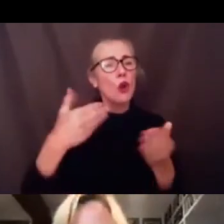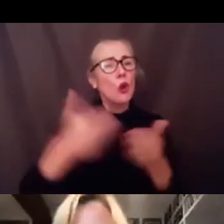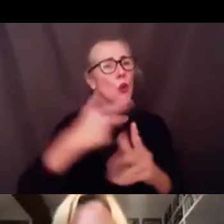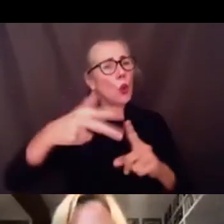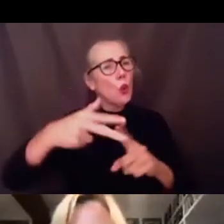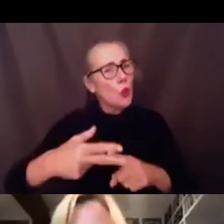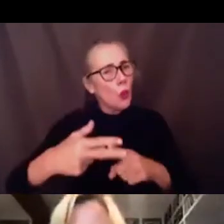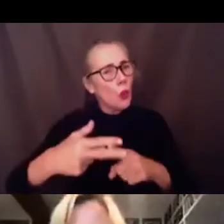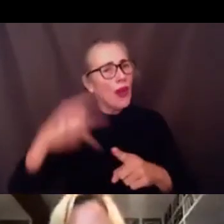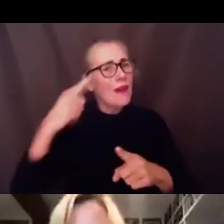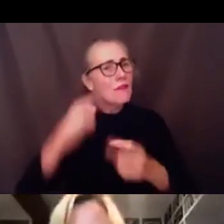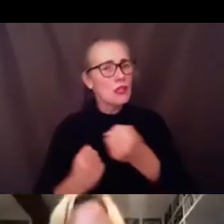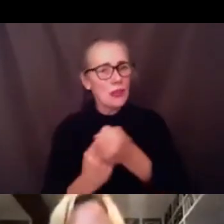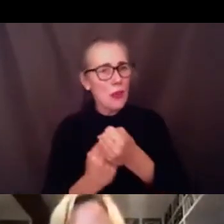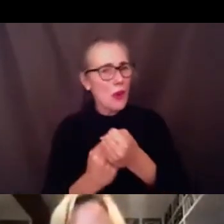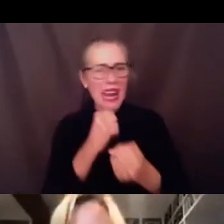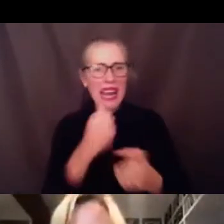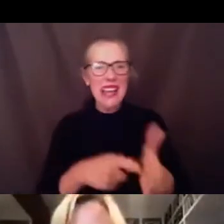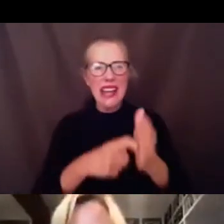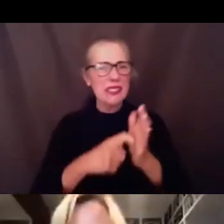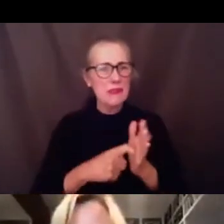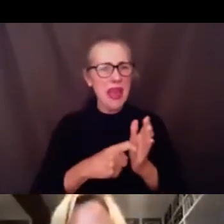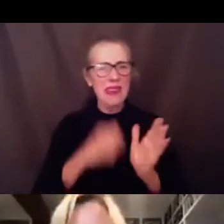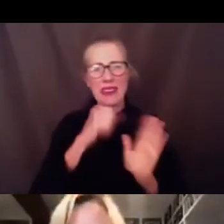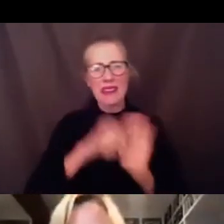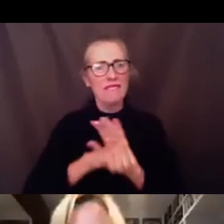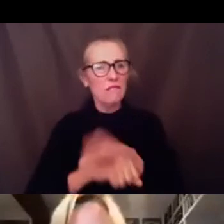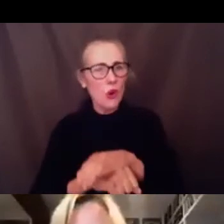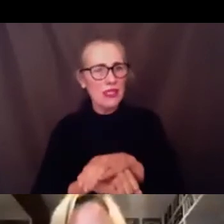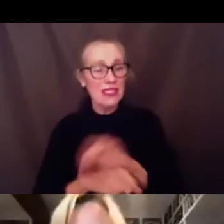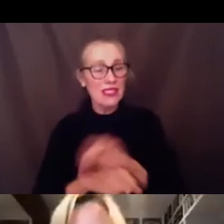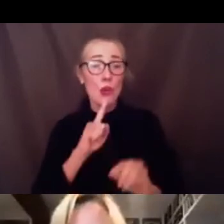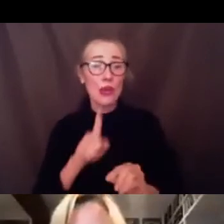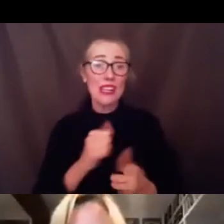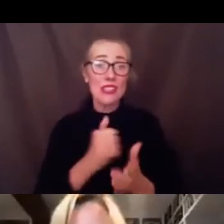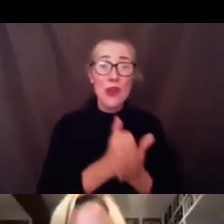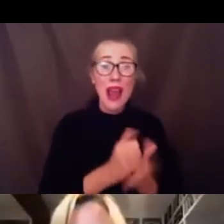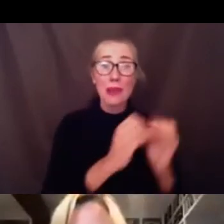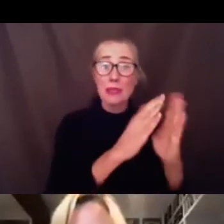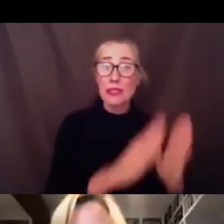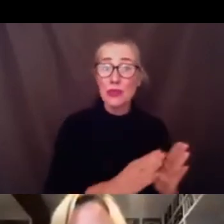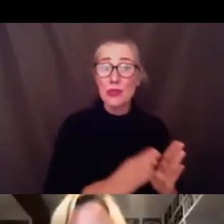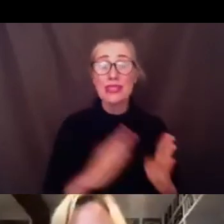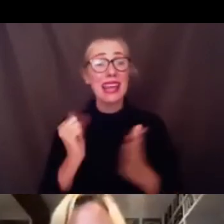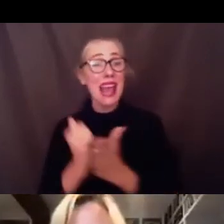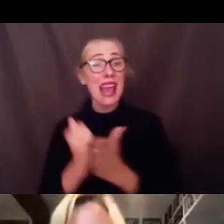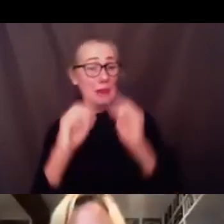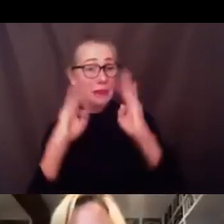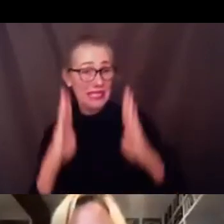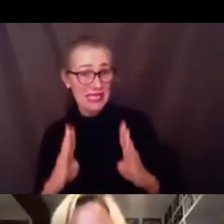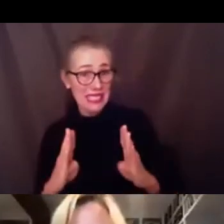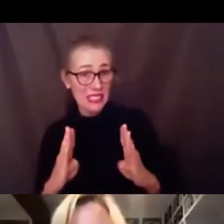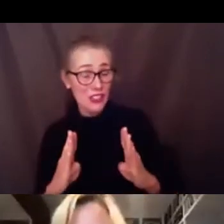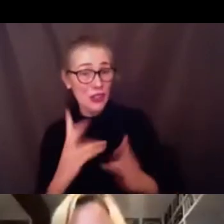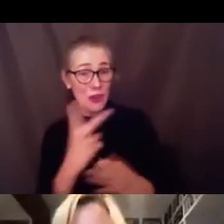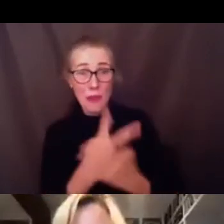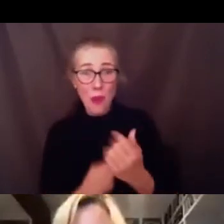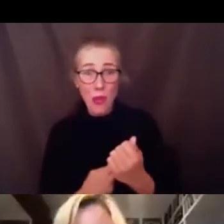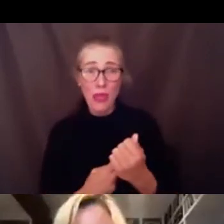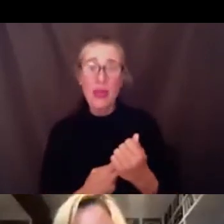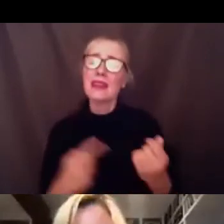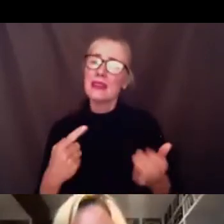for students as we think about the implementation um and and that hopefully is what is going to be further developed in the conversations throughout the days ahead